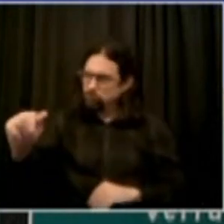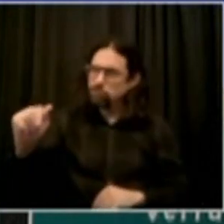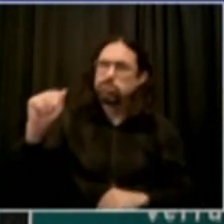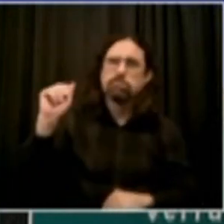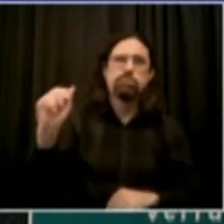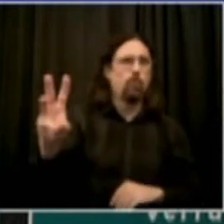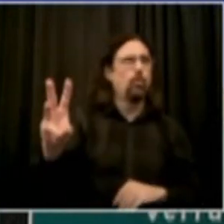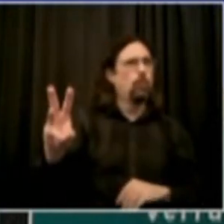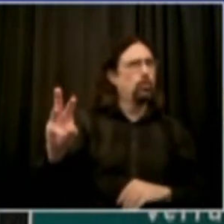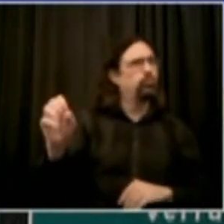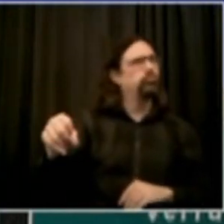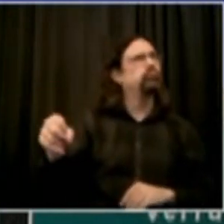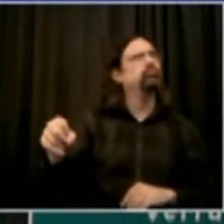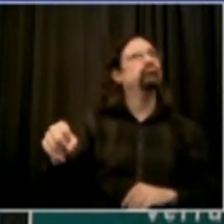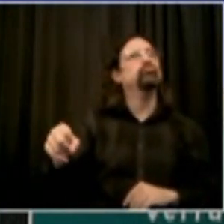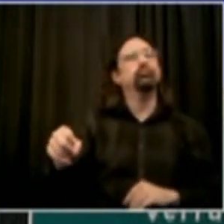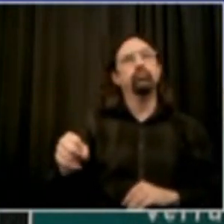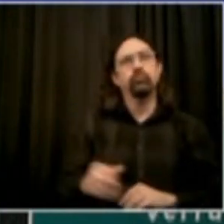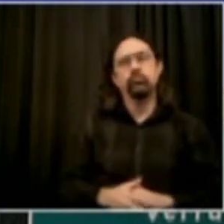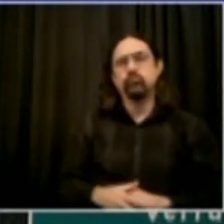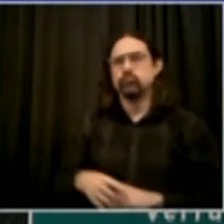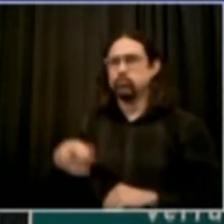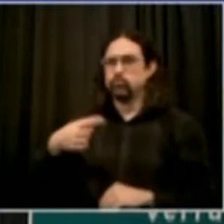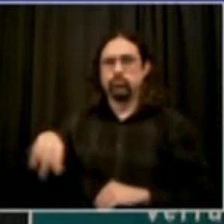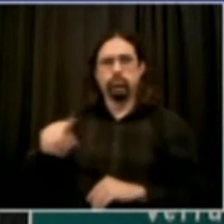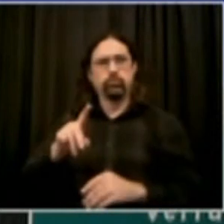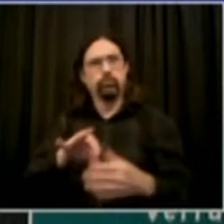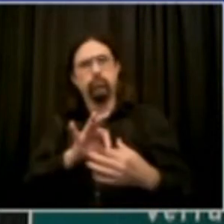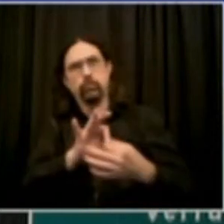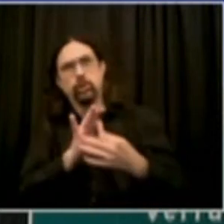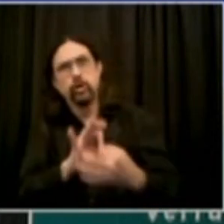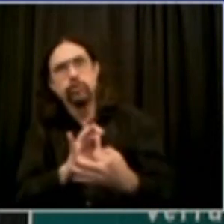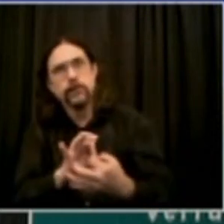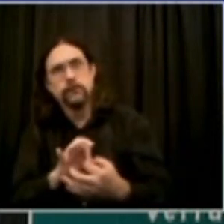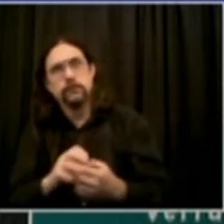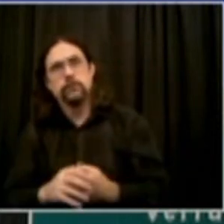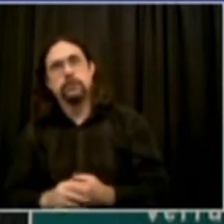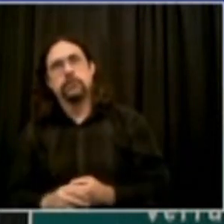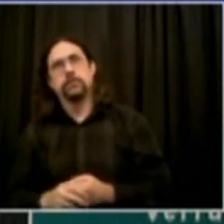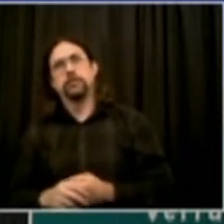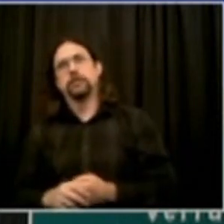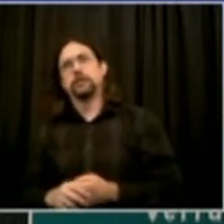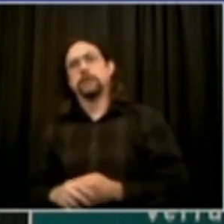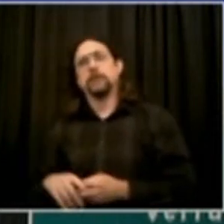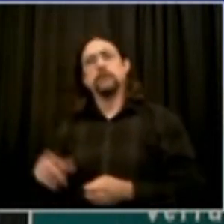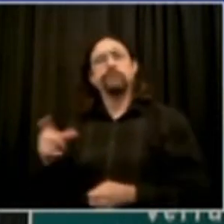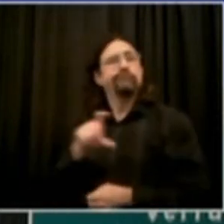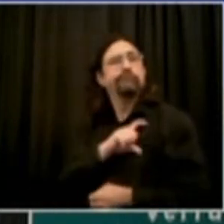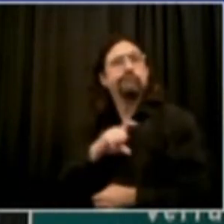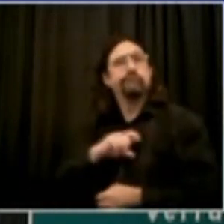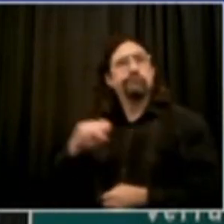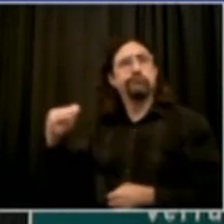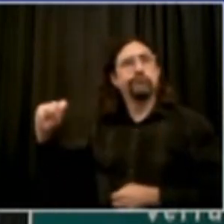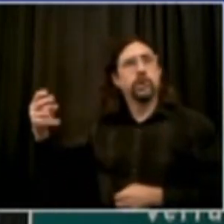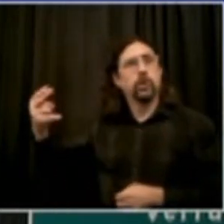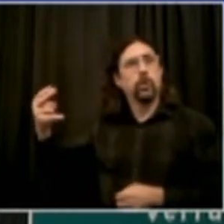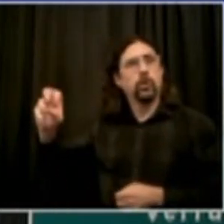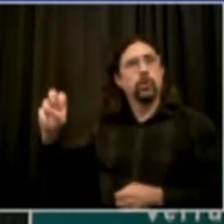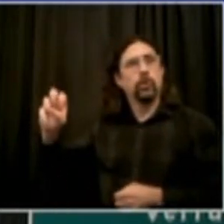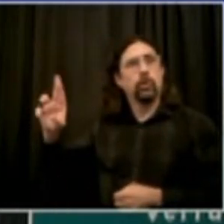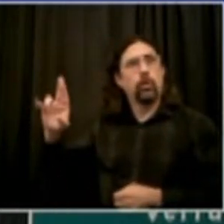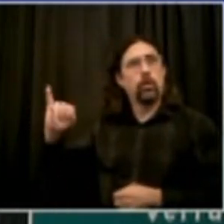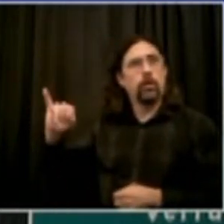doing an outstanding job. The first stops were about 200 vehicles just as a test run. That number is going to grow greatly